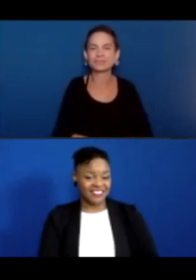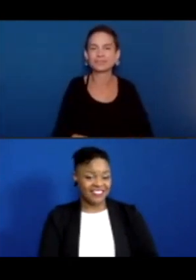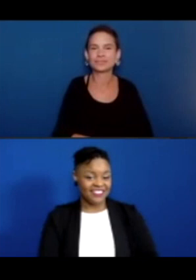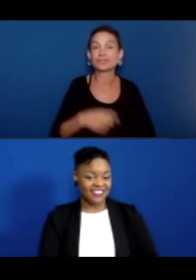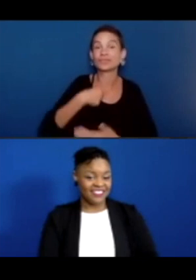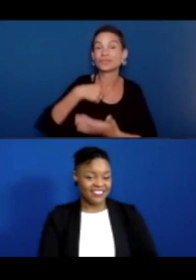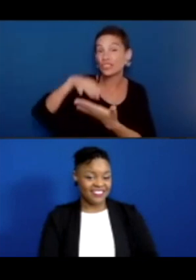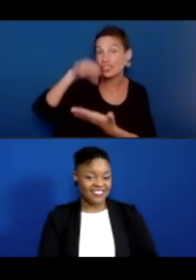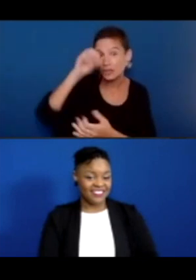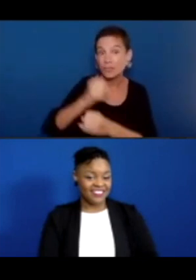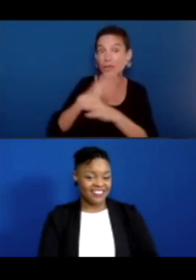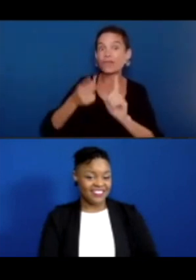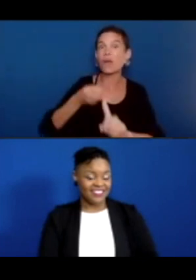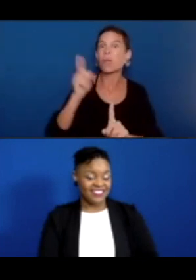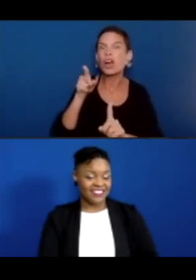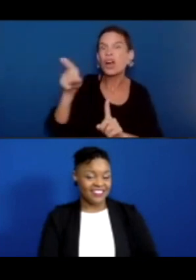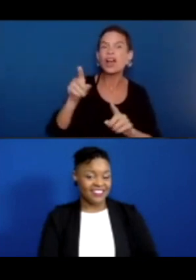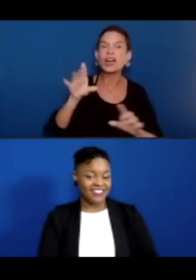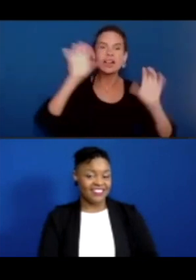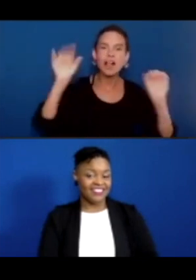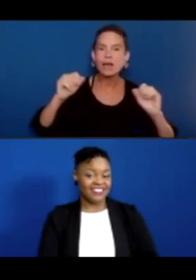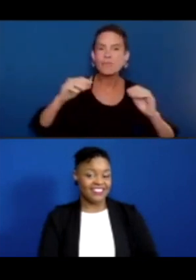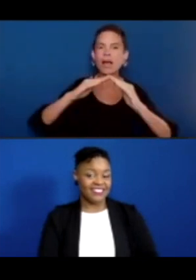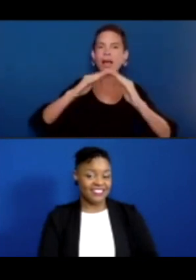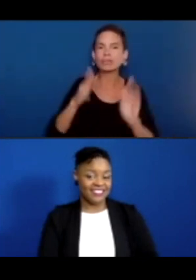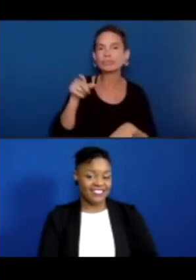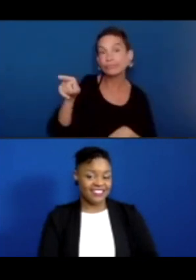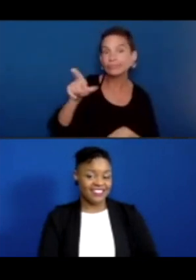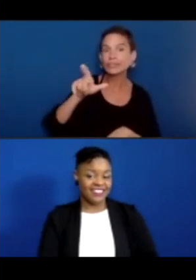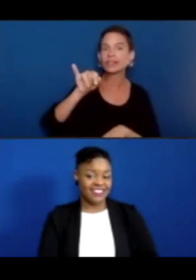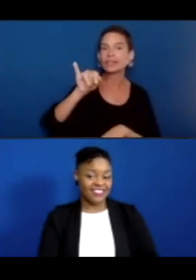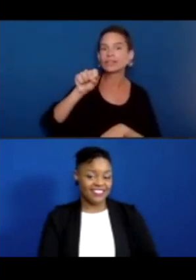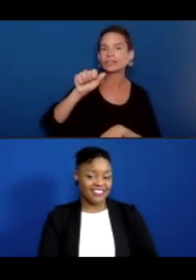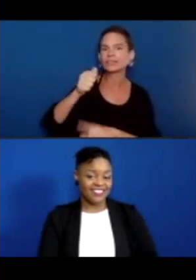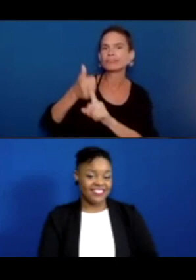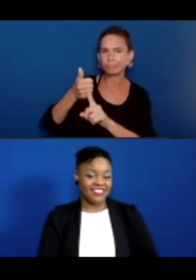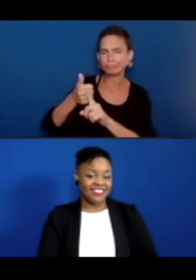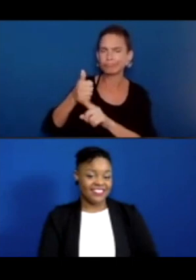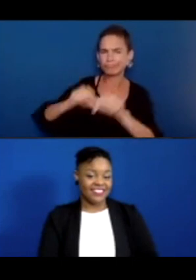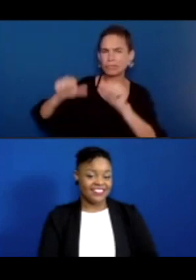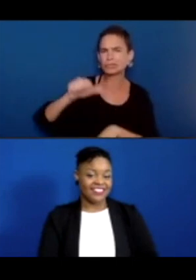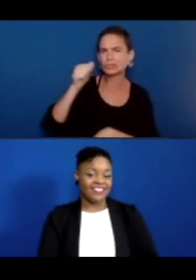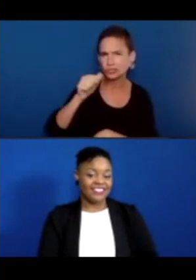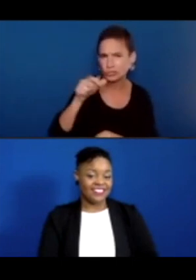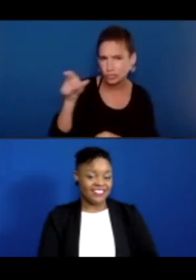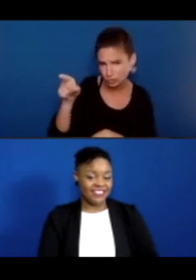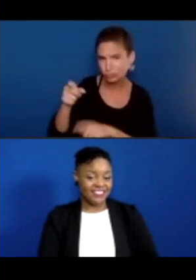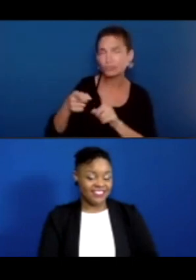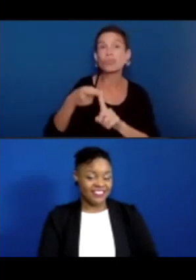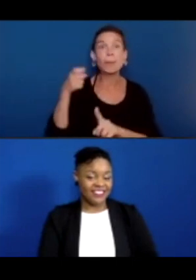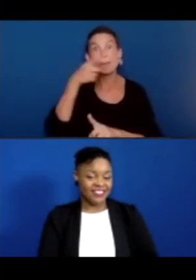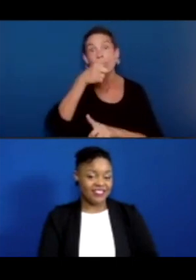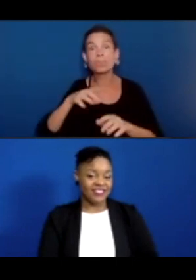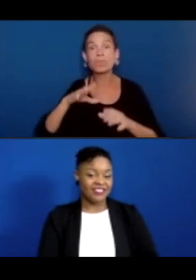because Lisa is, is one of the science girls from the Loud House. Okay. But you do understand that I'm a scientist. Before you know